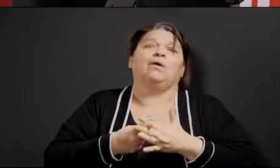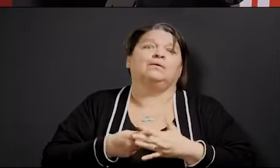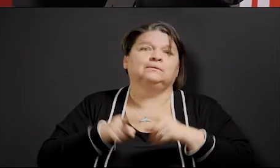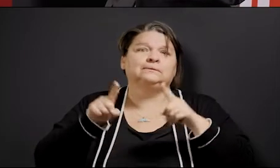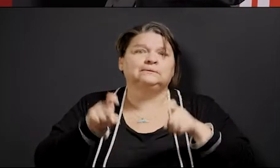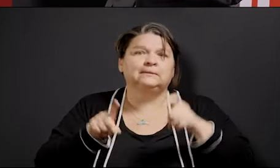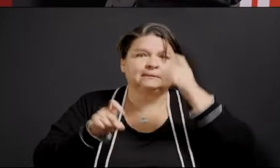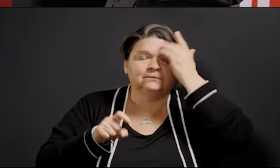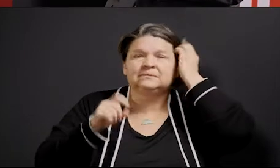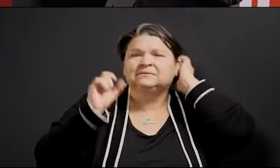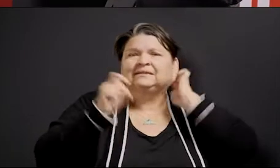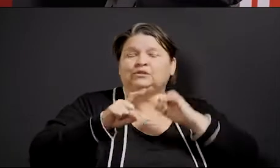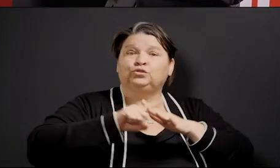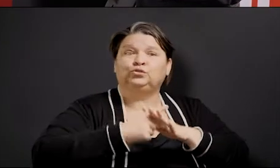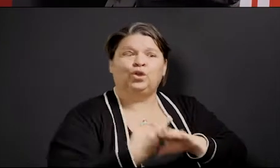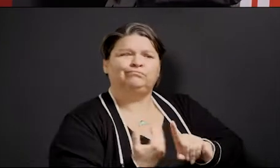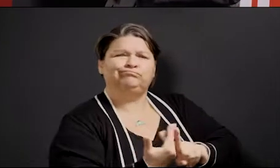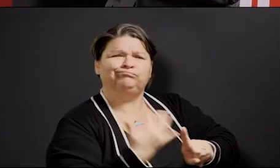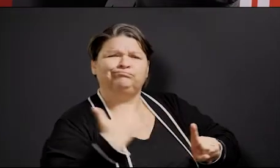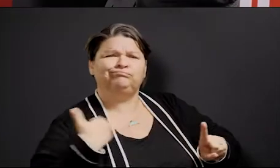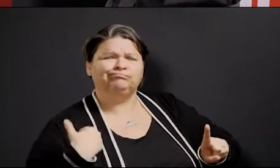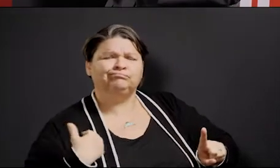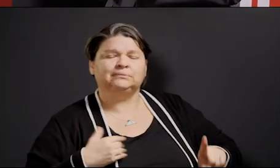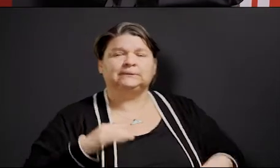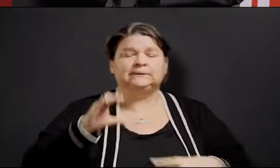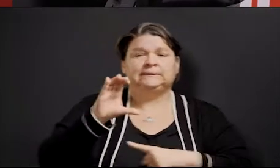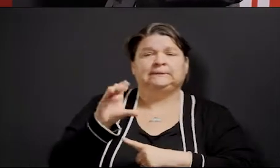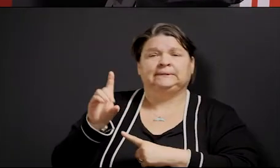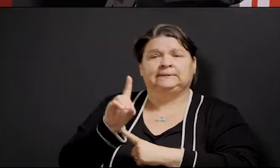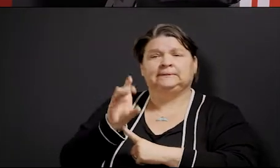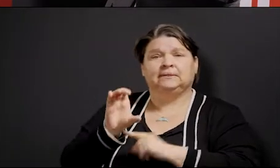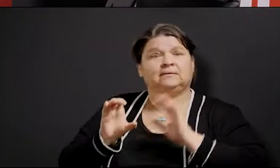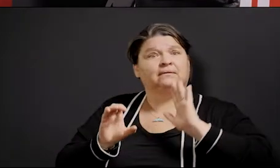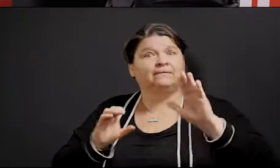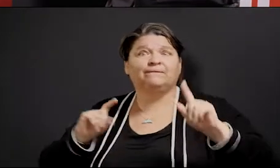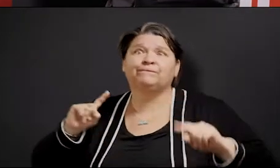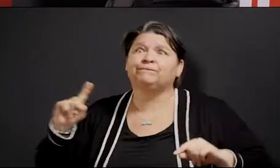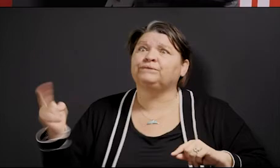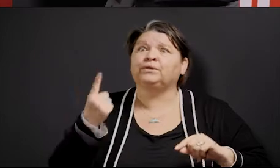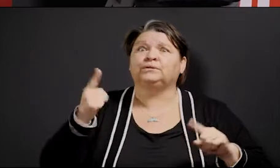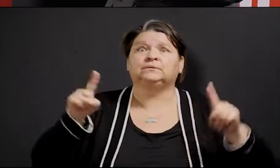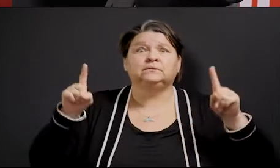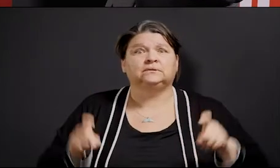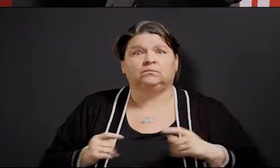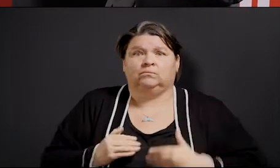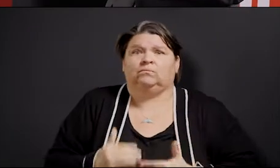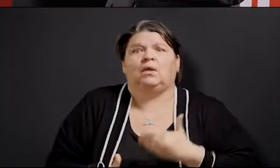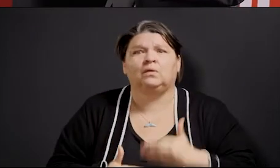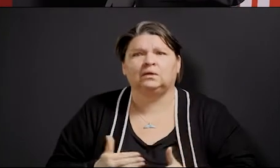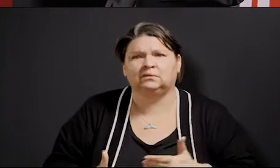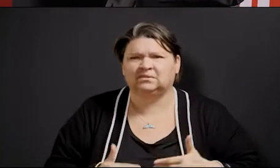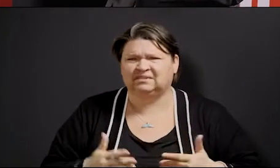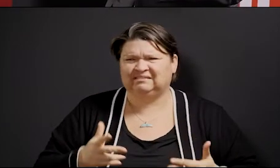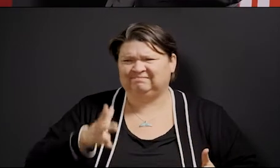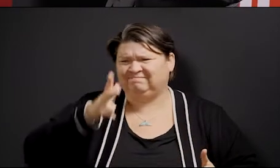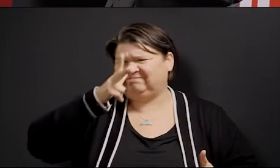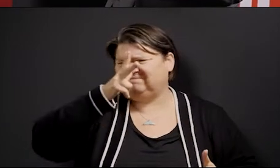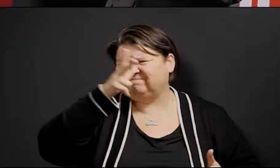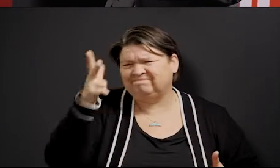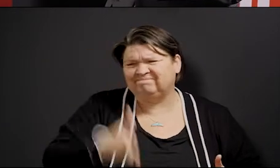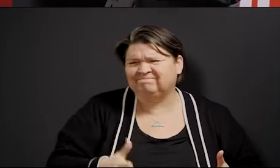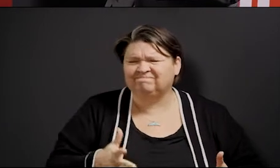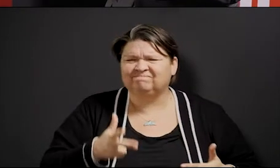with the first round of their tests, which weren't completely accurate. And that put us behind. And in order to catch up,